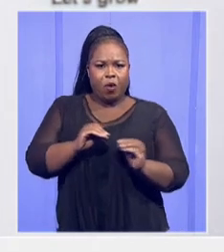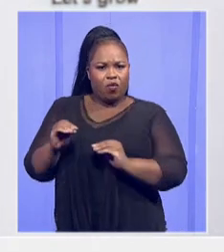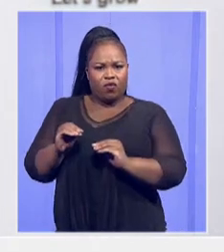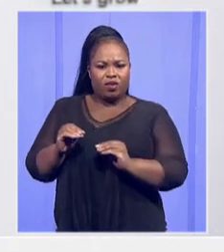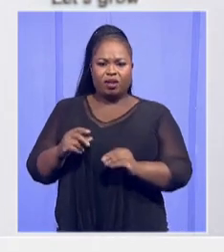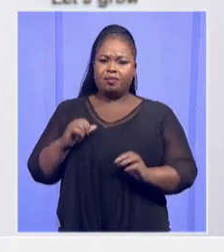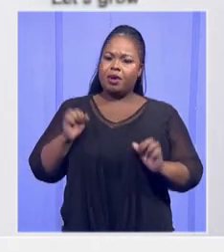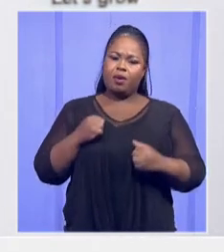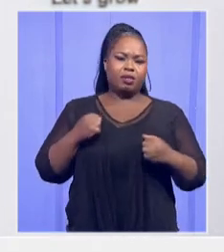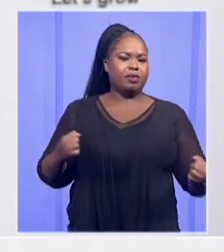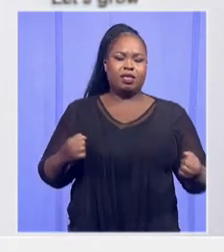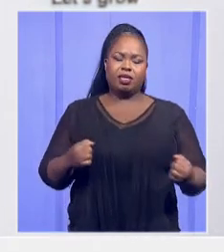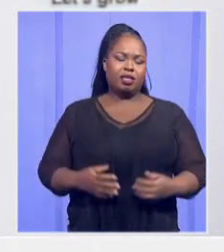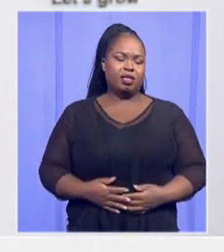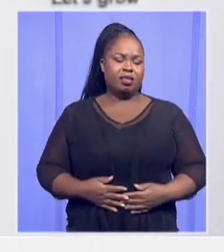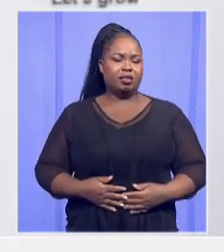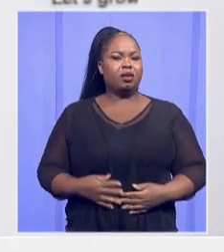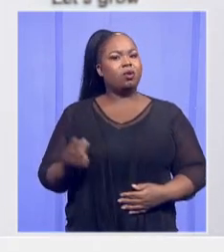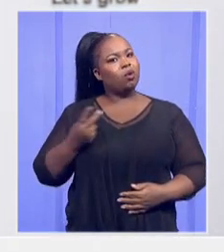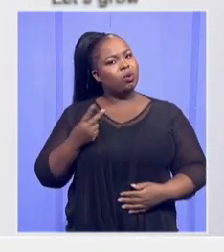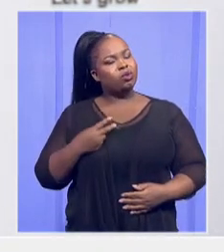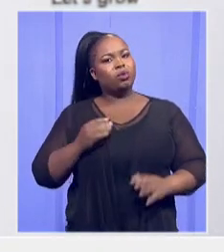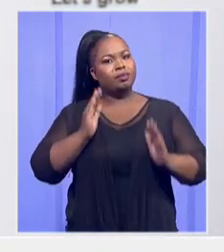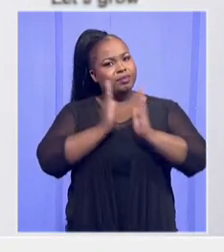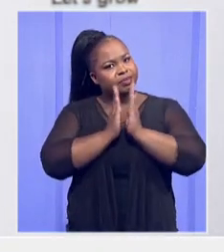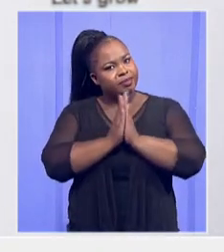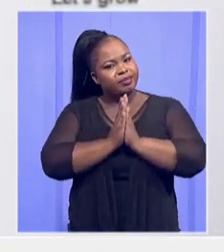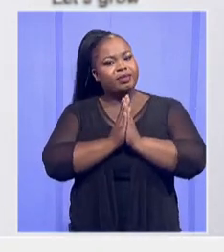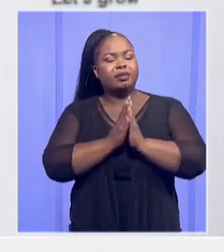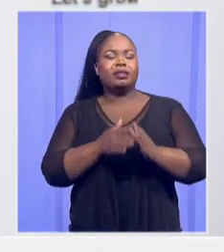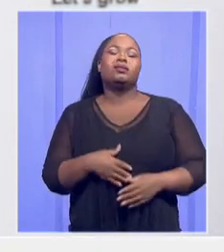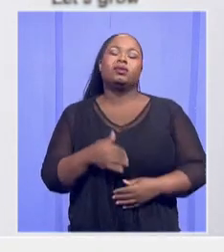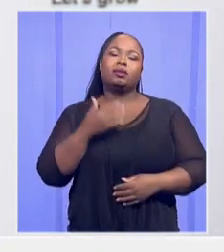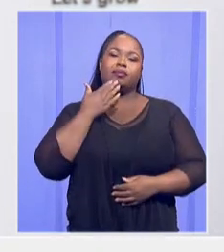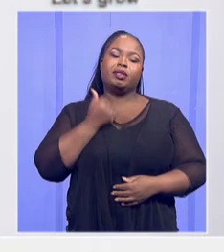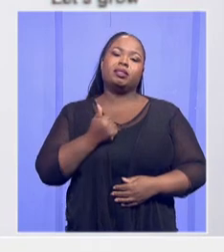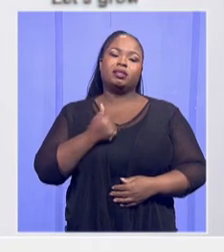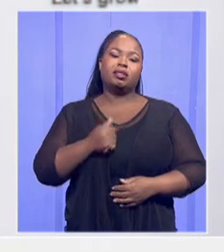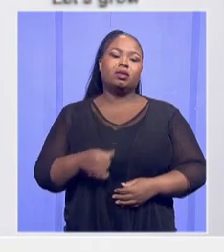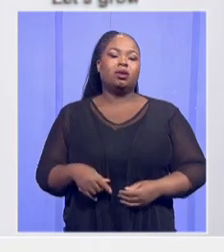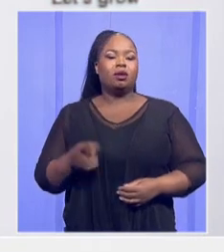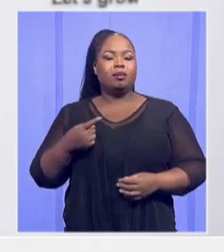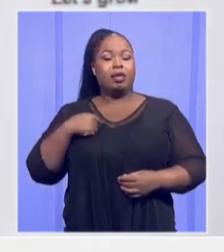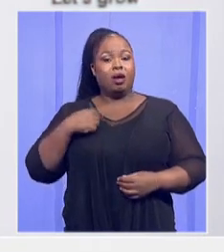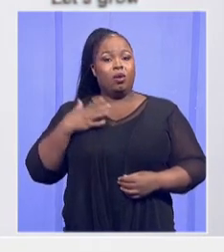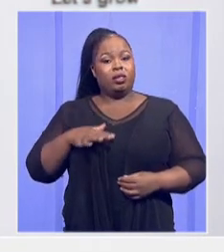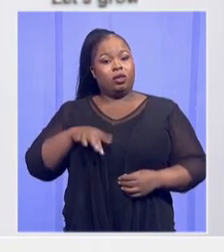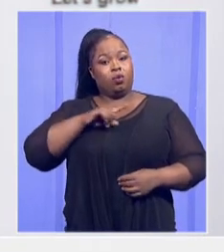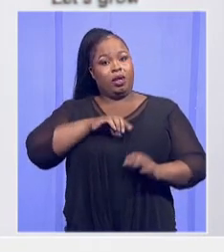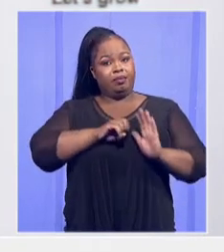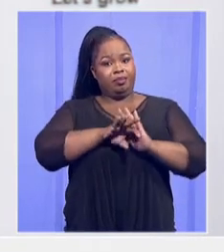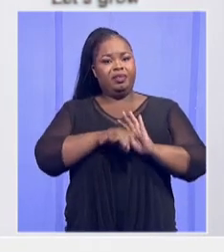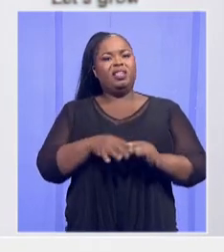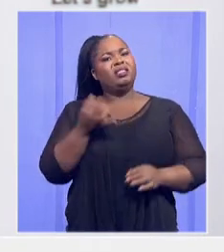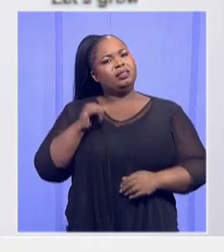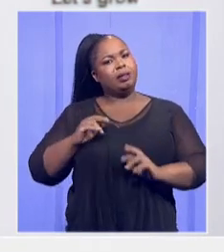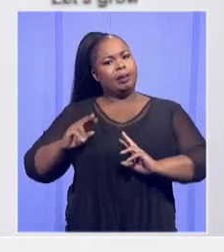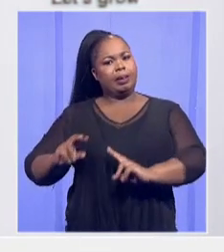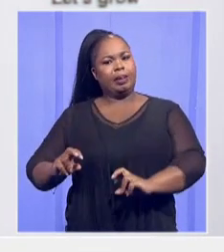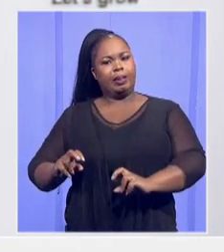makes me also request, that requested the TG that we should have this press conference, the matter is under investigation.